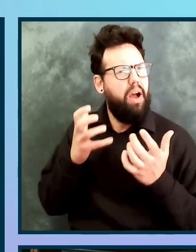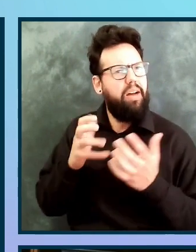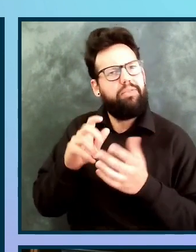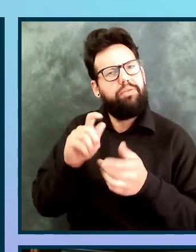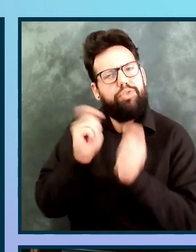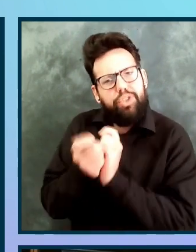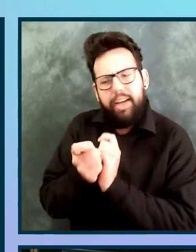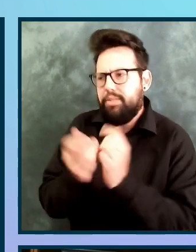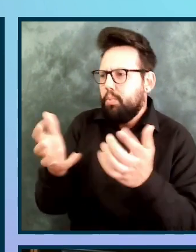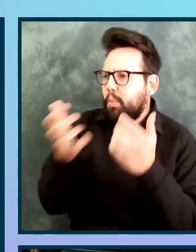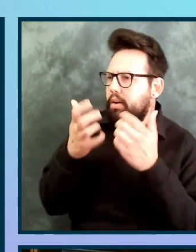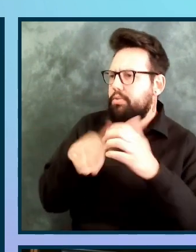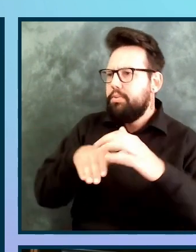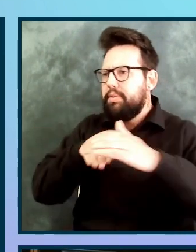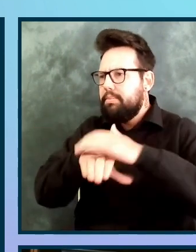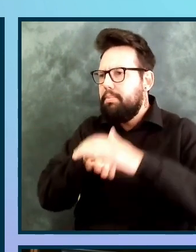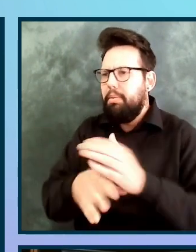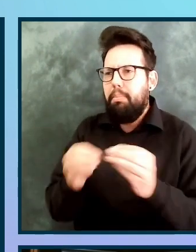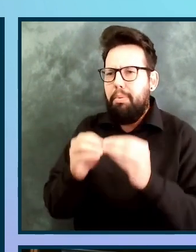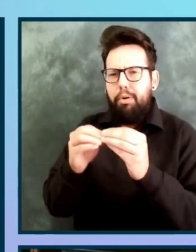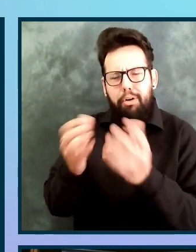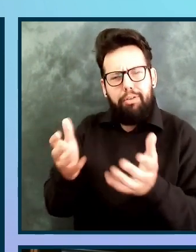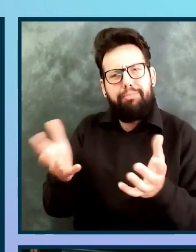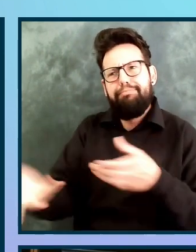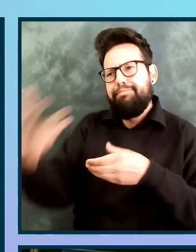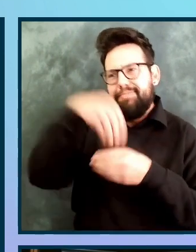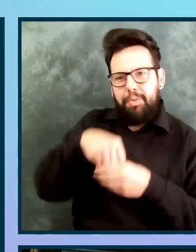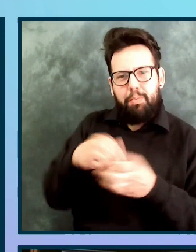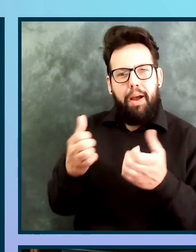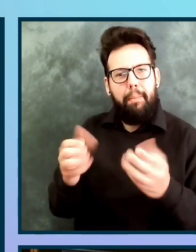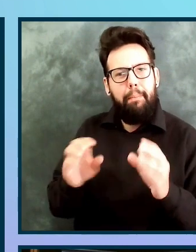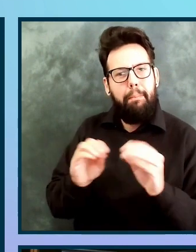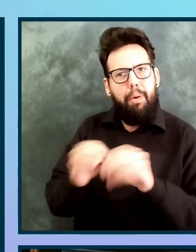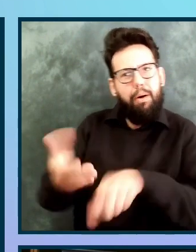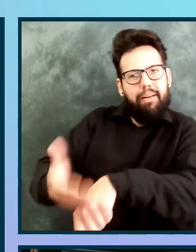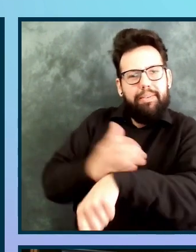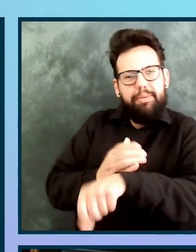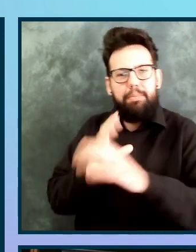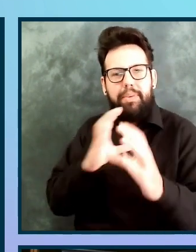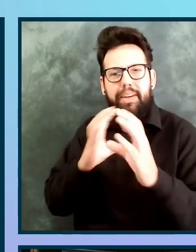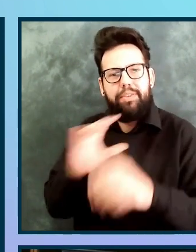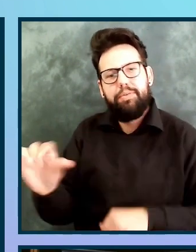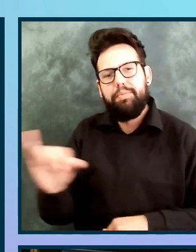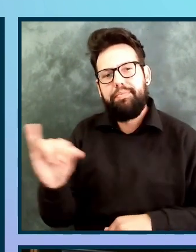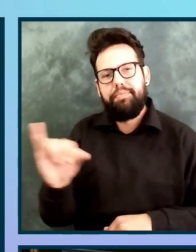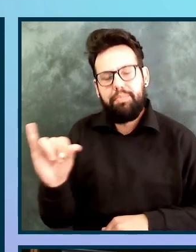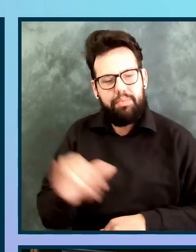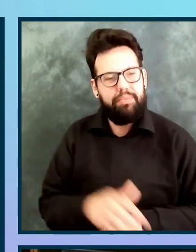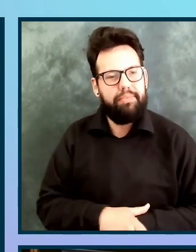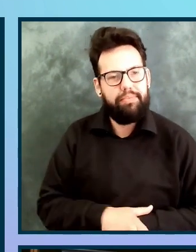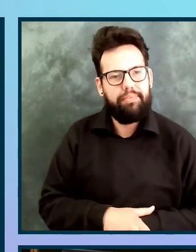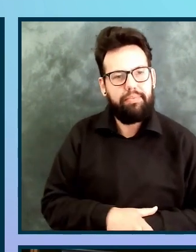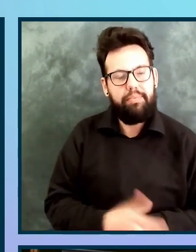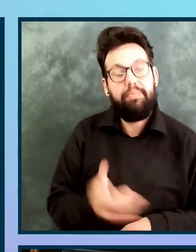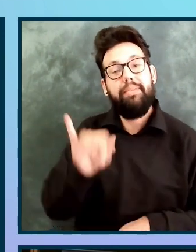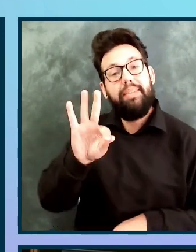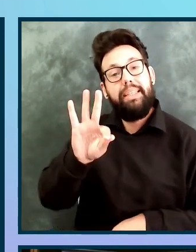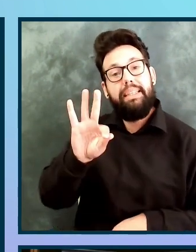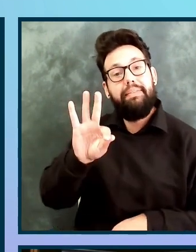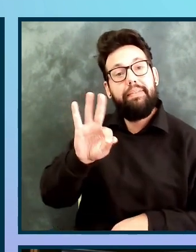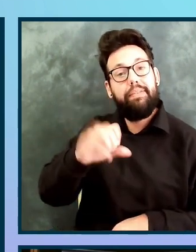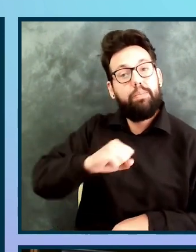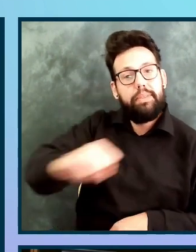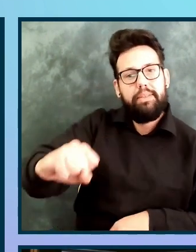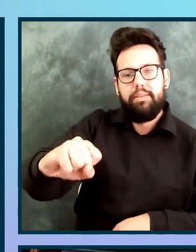to developers so they can code accessibly too. Factors to consider is, if there's resistance, address it head